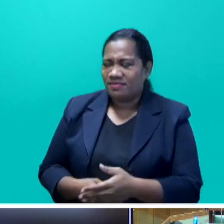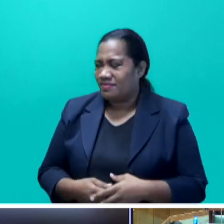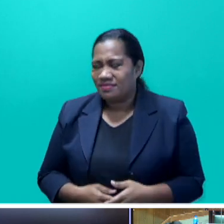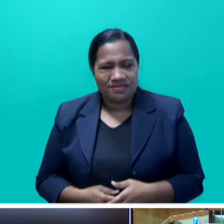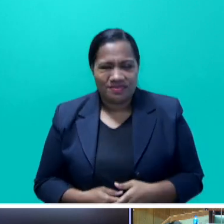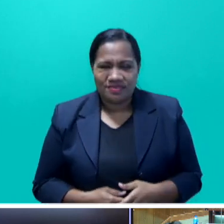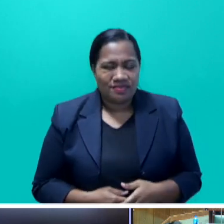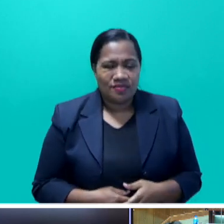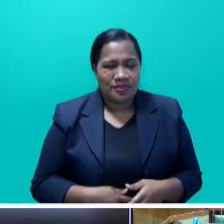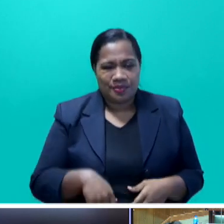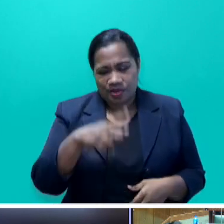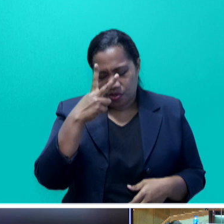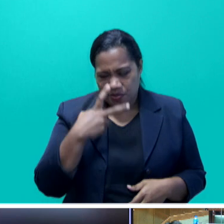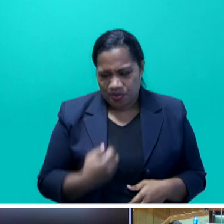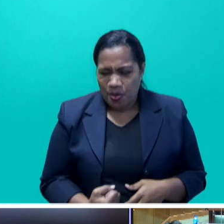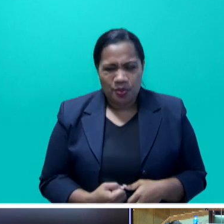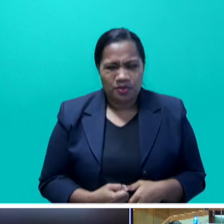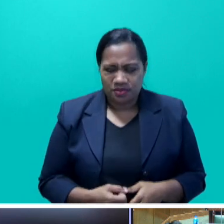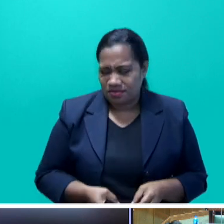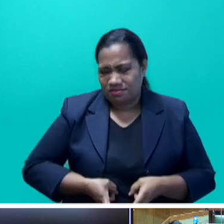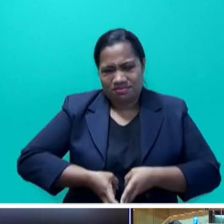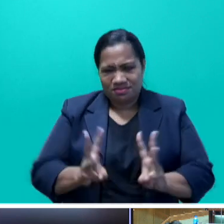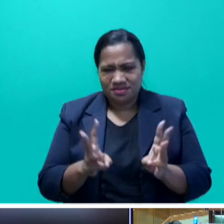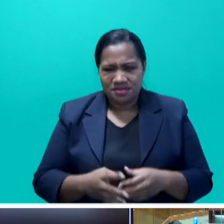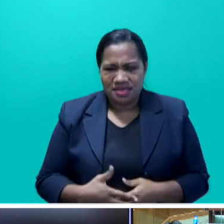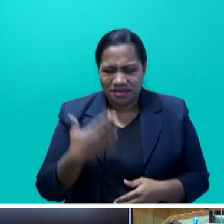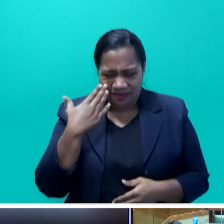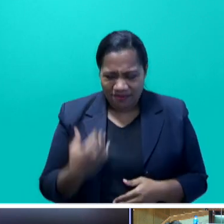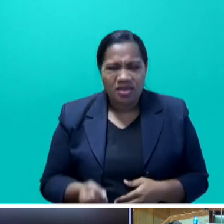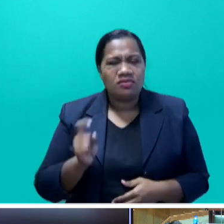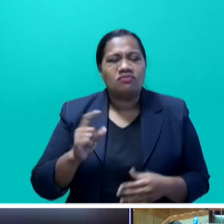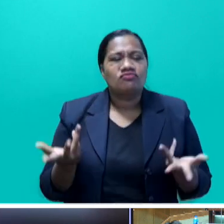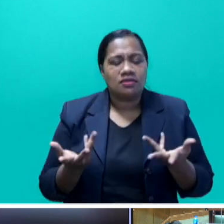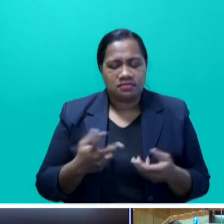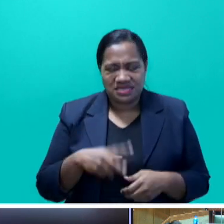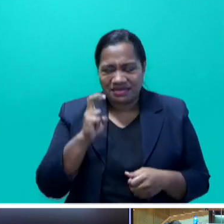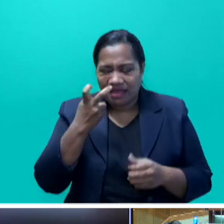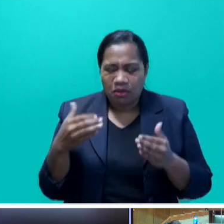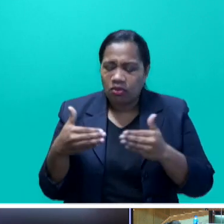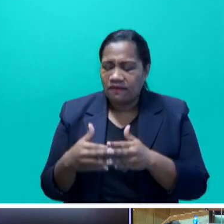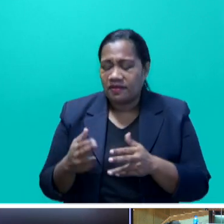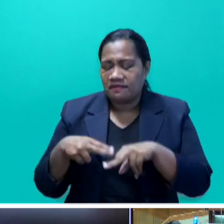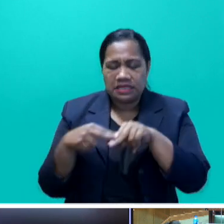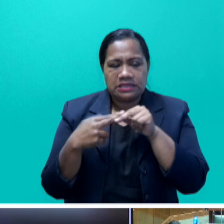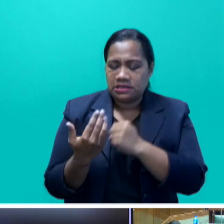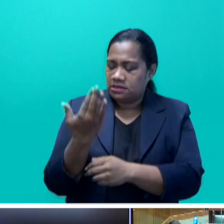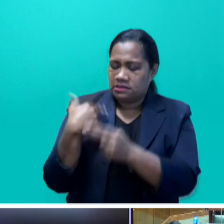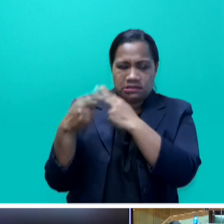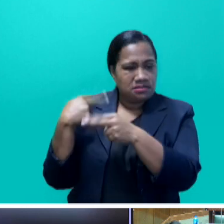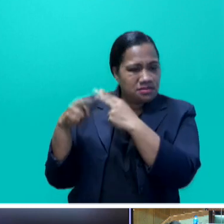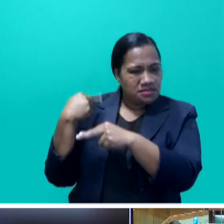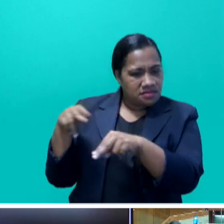that they found in the darkest corners of Fiji's history. We prefer progress and economic